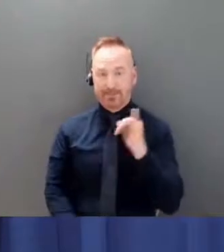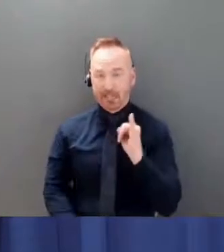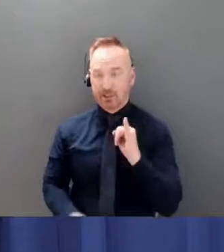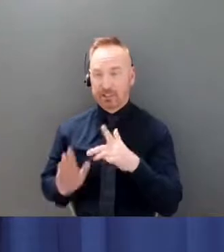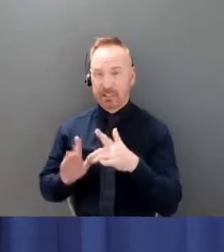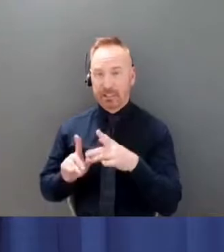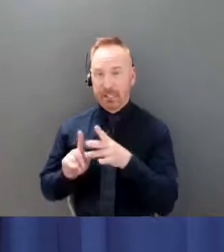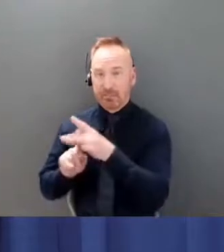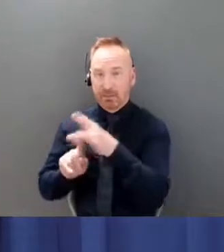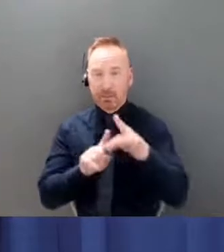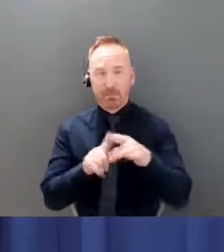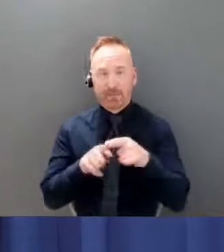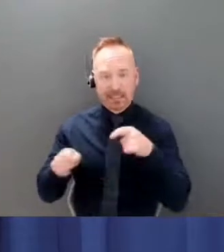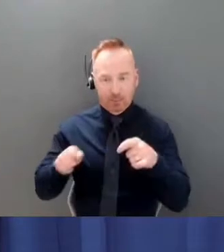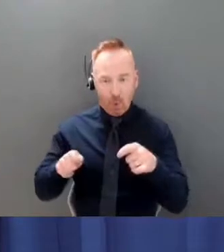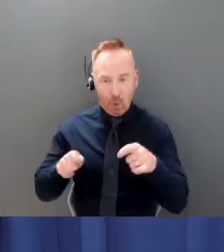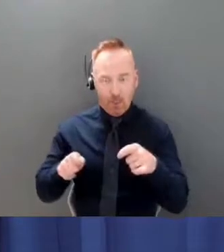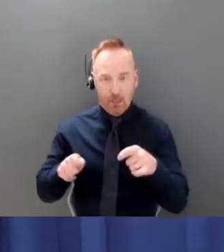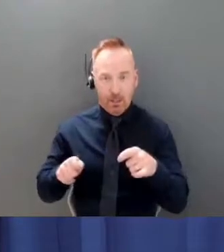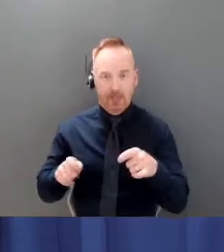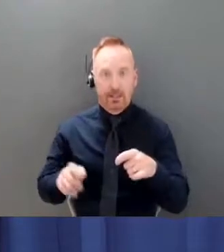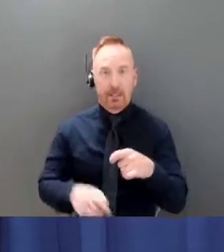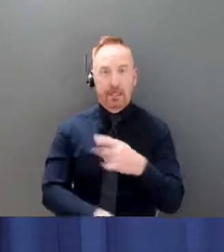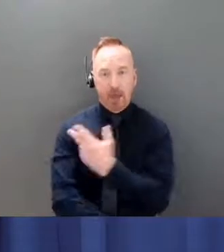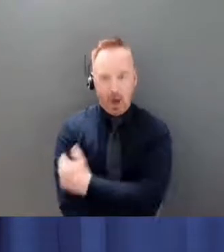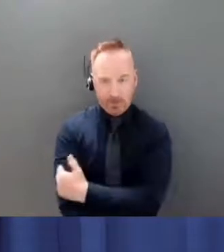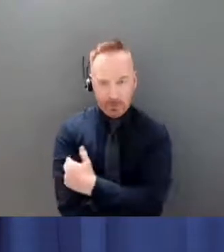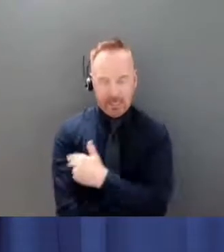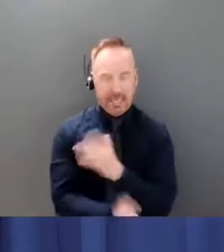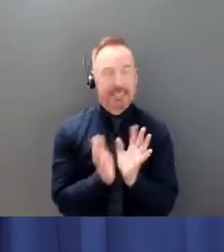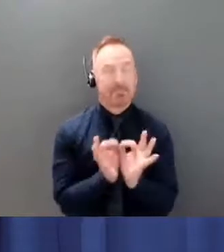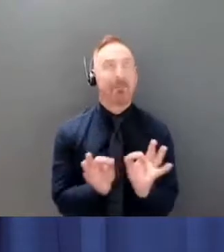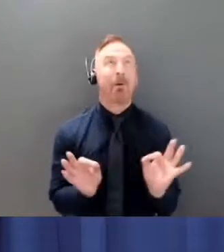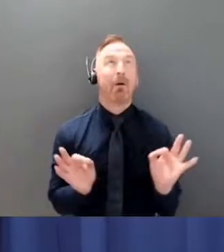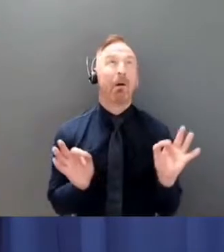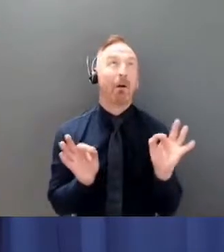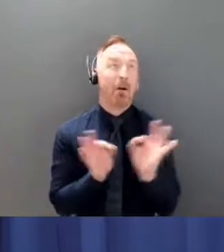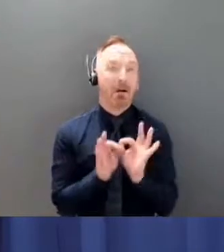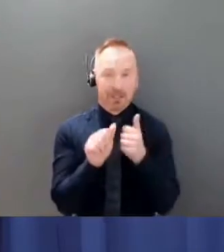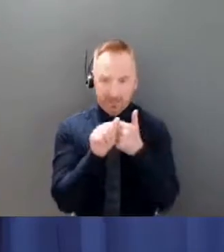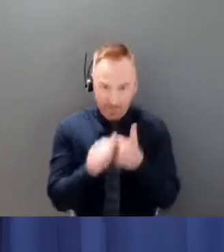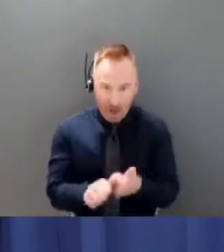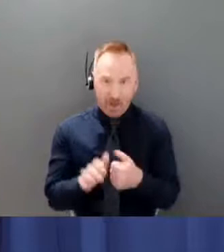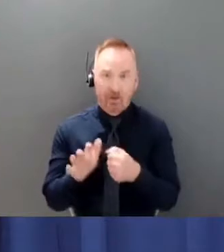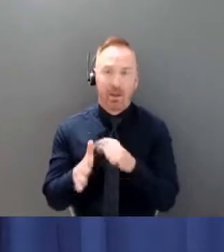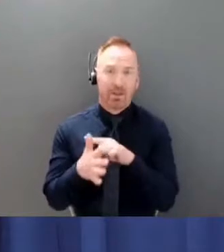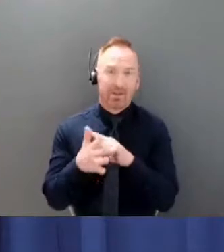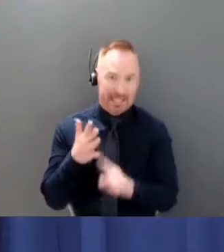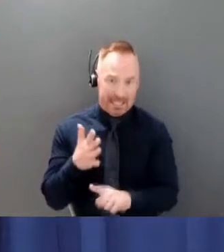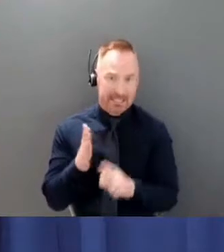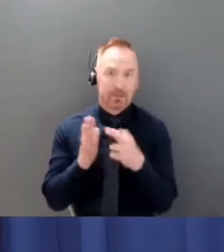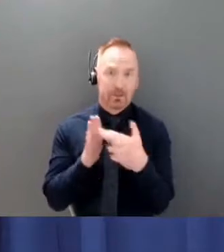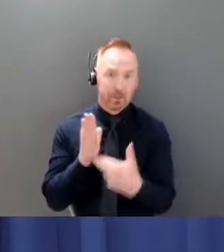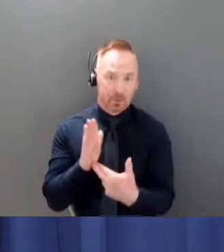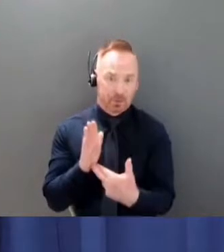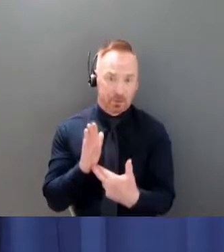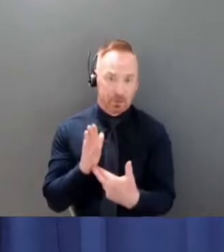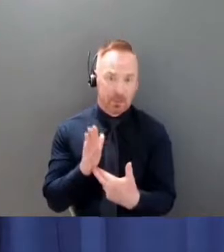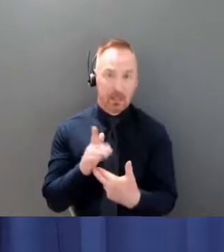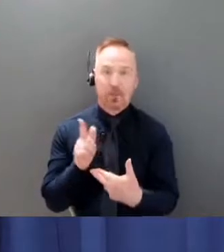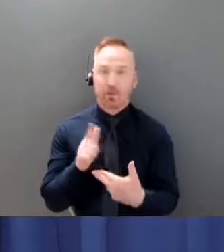to maintain practices of infection control that we've both been reminded of and have to